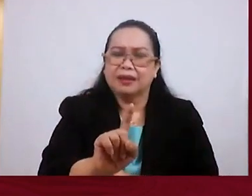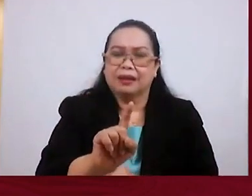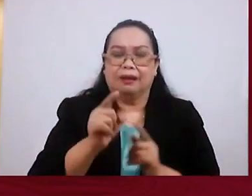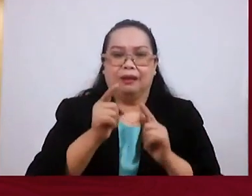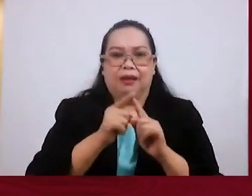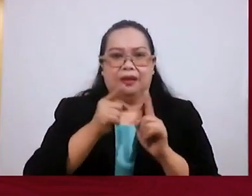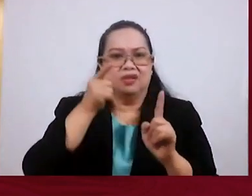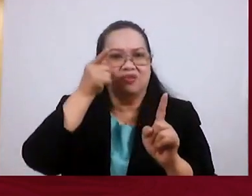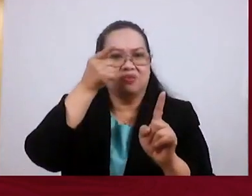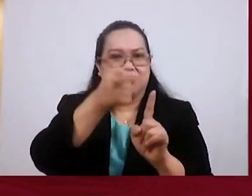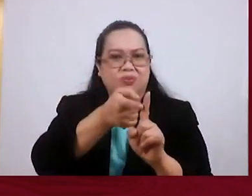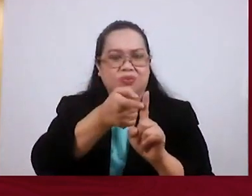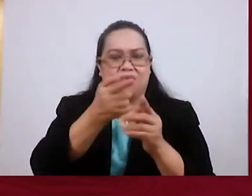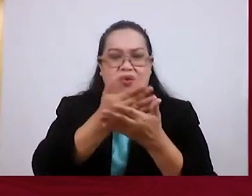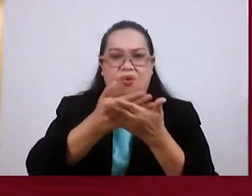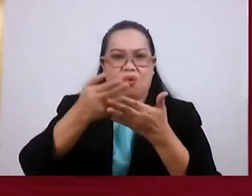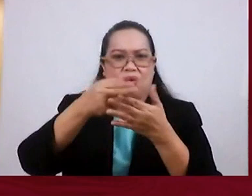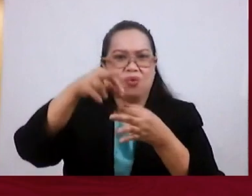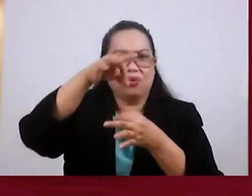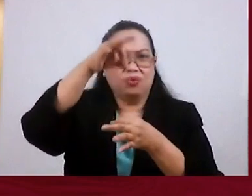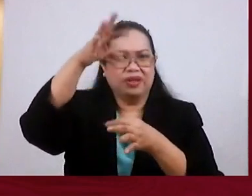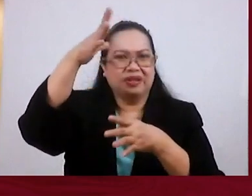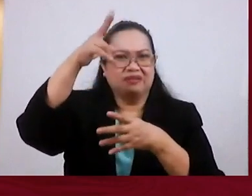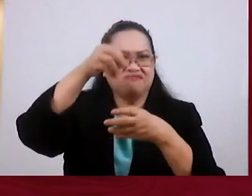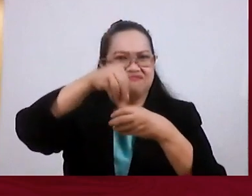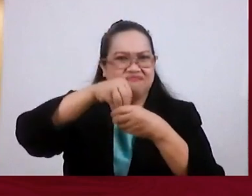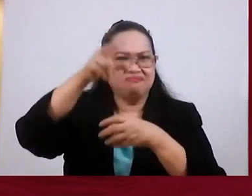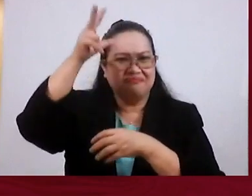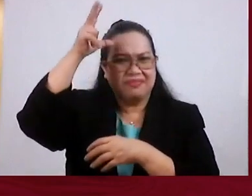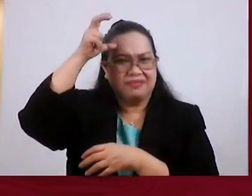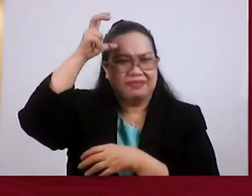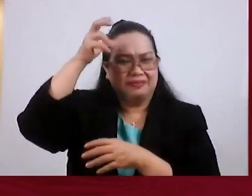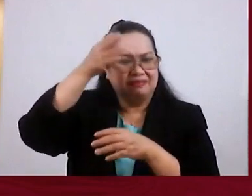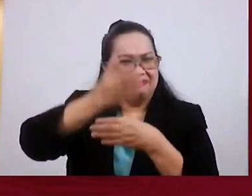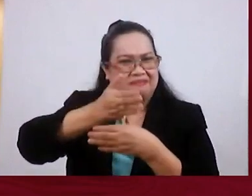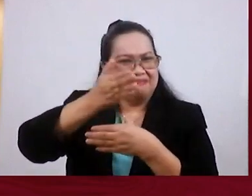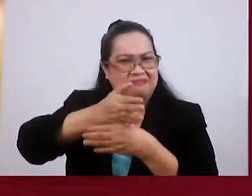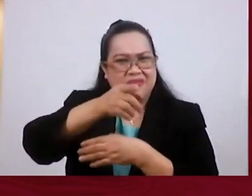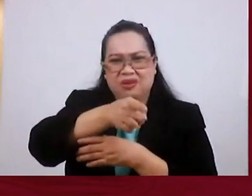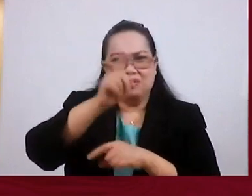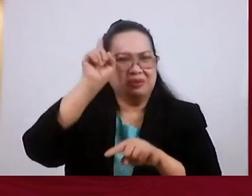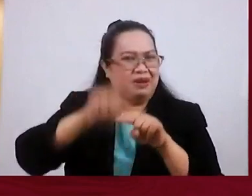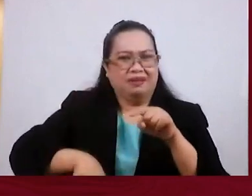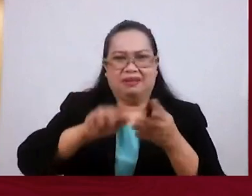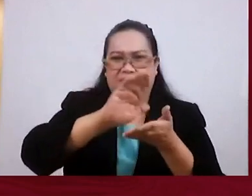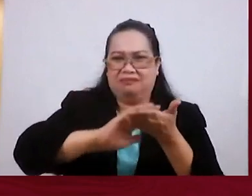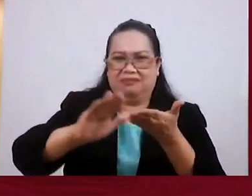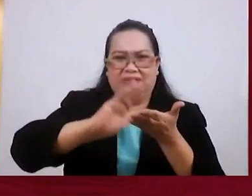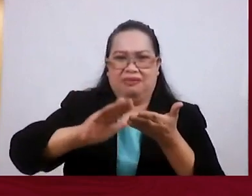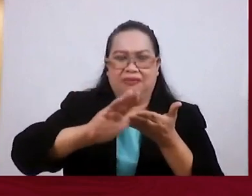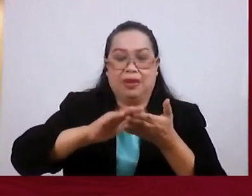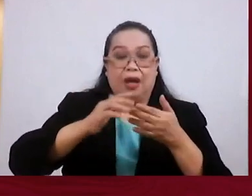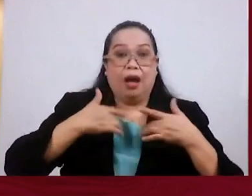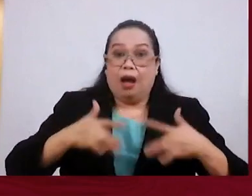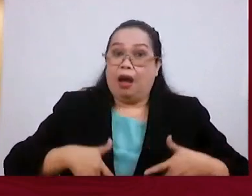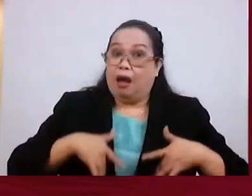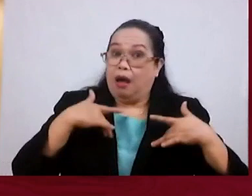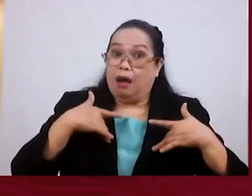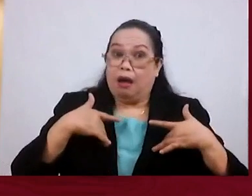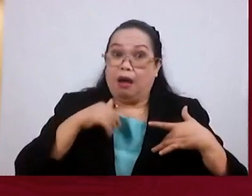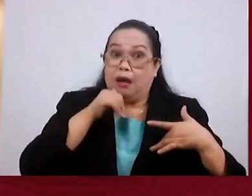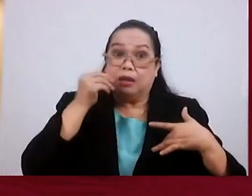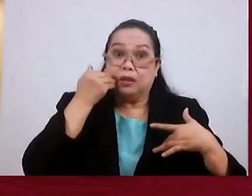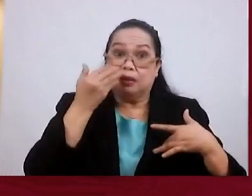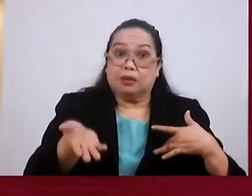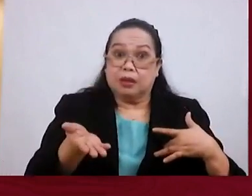attribute the work of the Holy Spirit to the work of Satan. And He told them, you cannot be forgiven. They were still alive. They were not